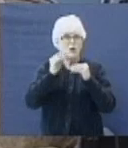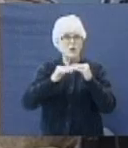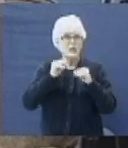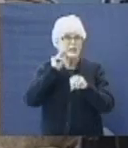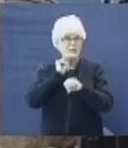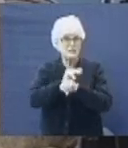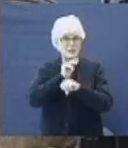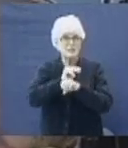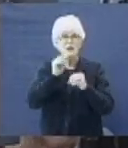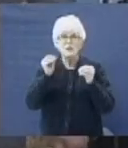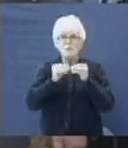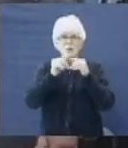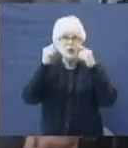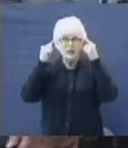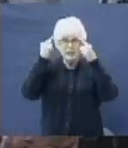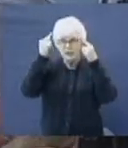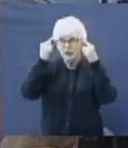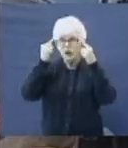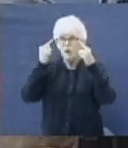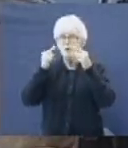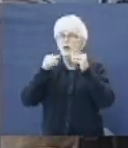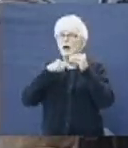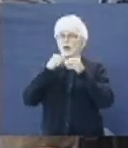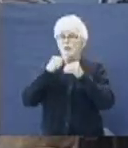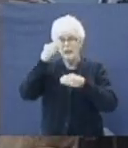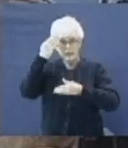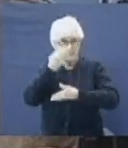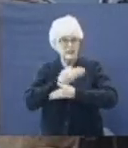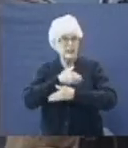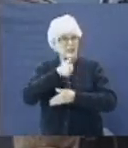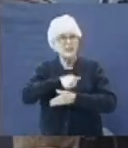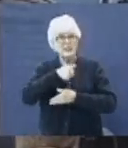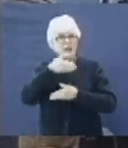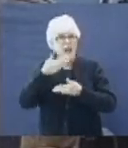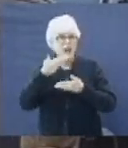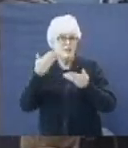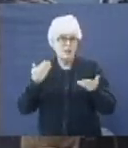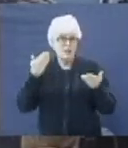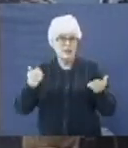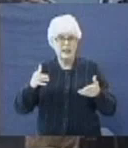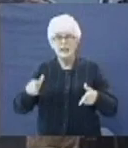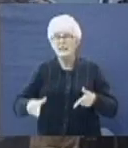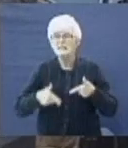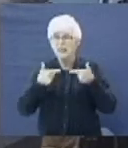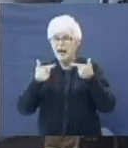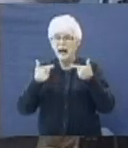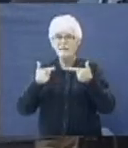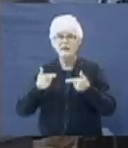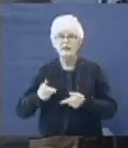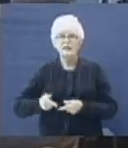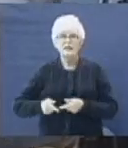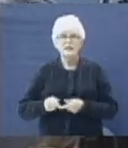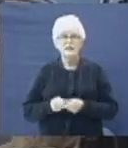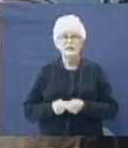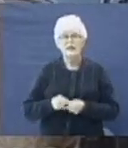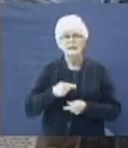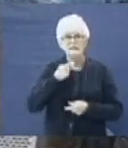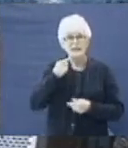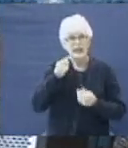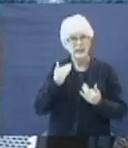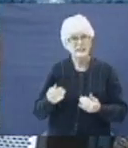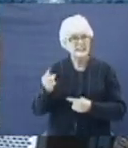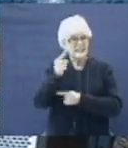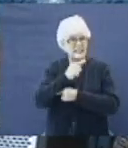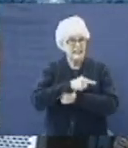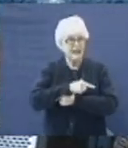ministry. He was more concerned about his sons than anything else that the world had to offer. I want to say in this day